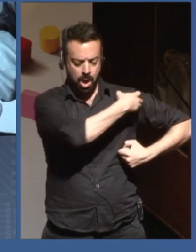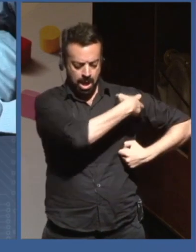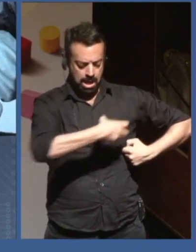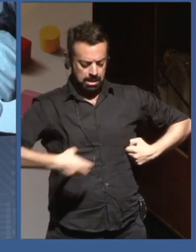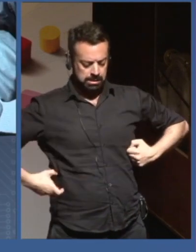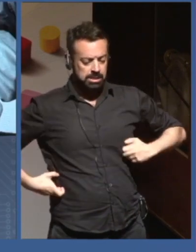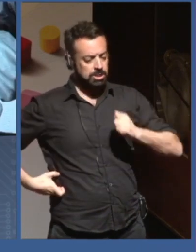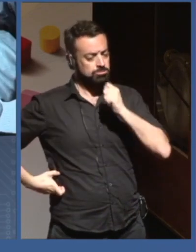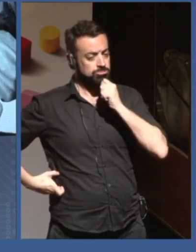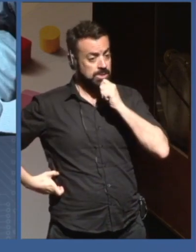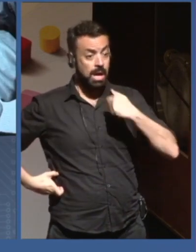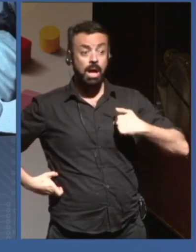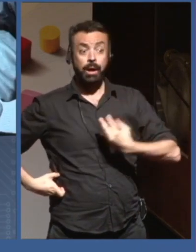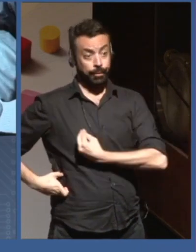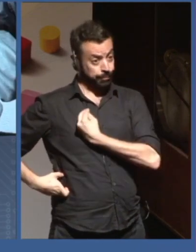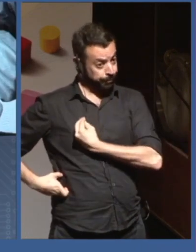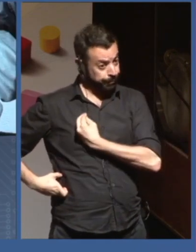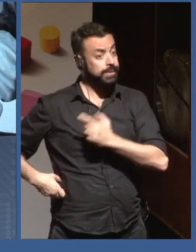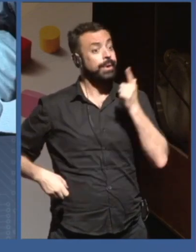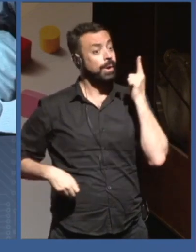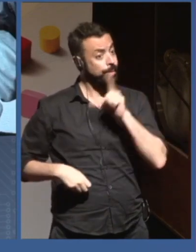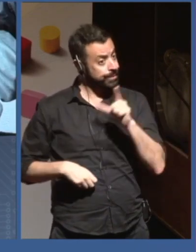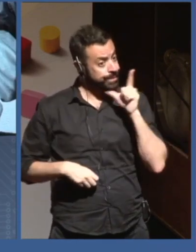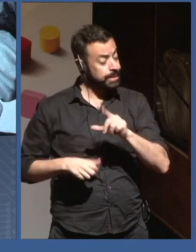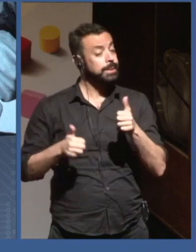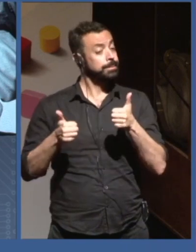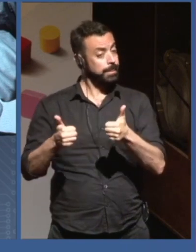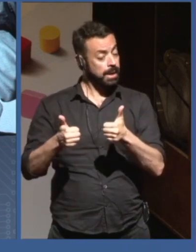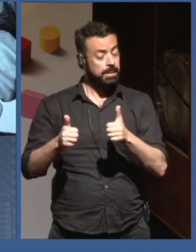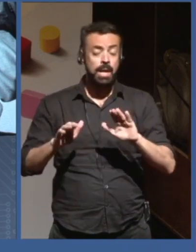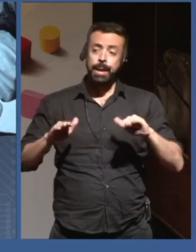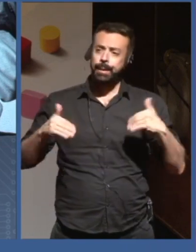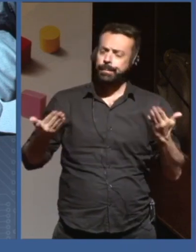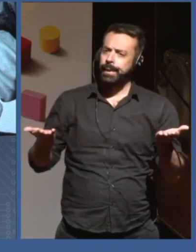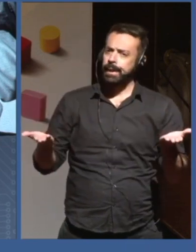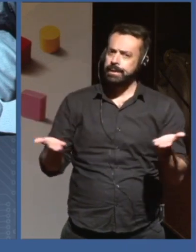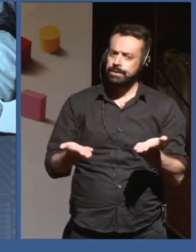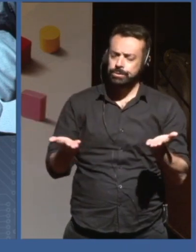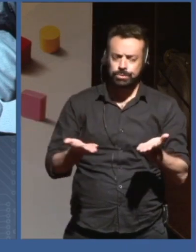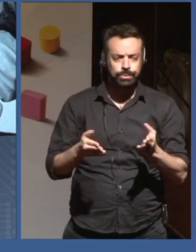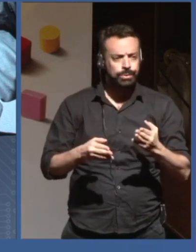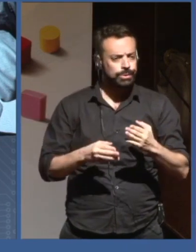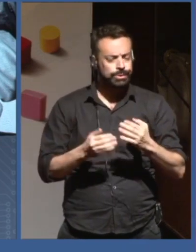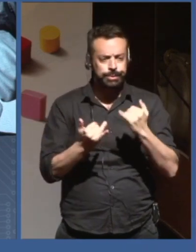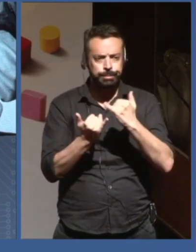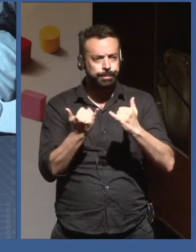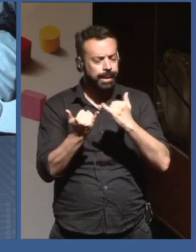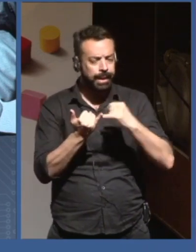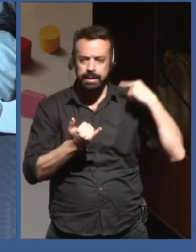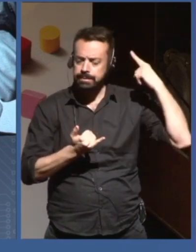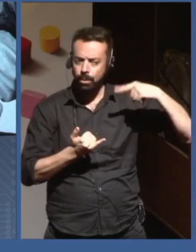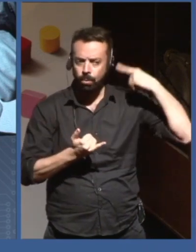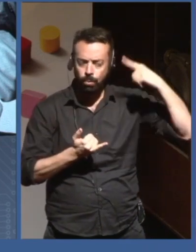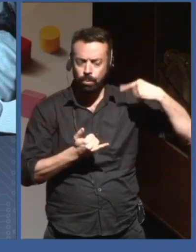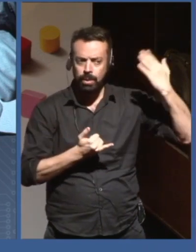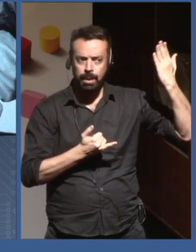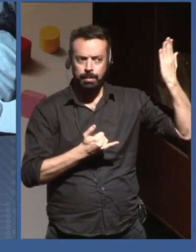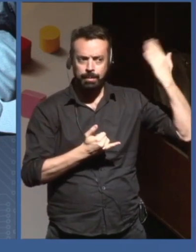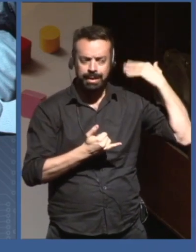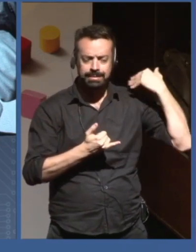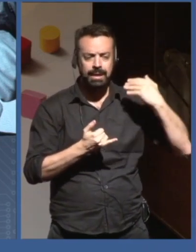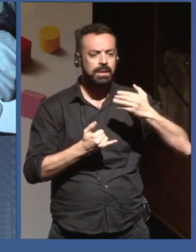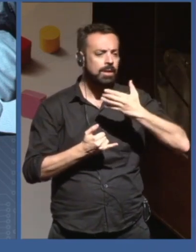those things that today look crazy to us that our parents did and that our grandparents did. And today, you